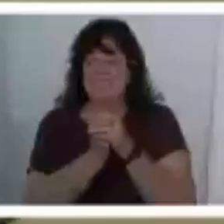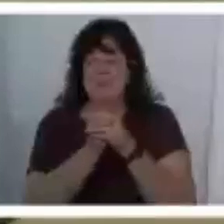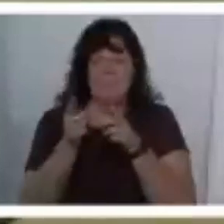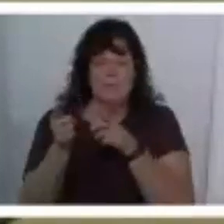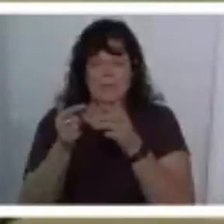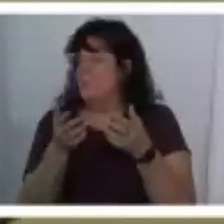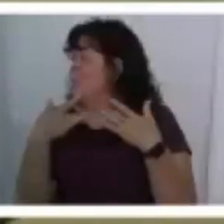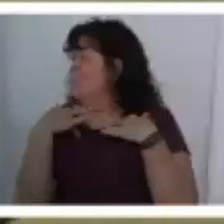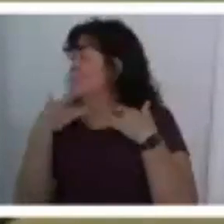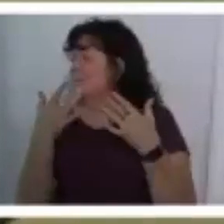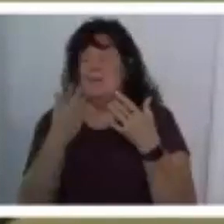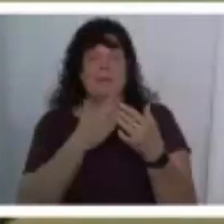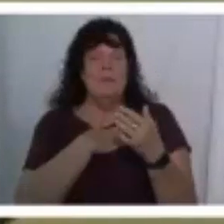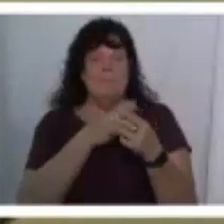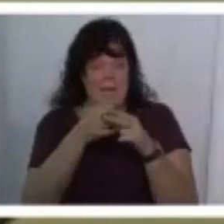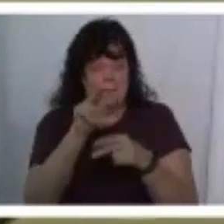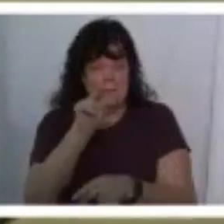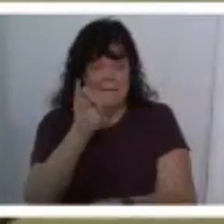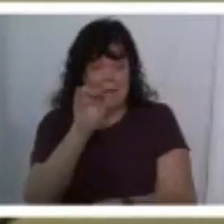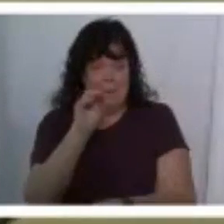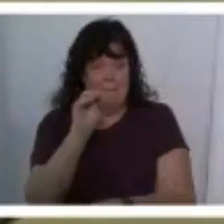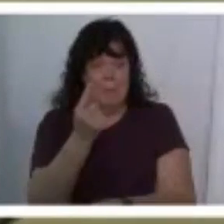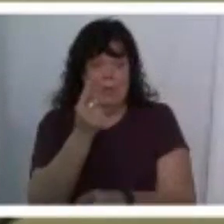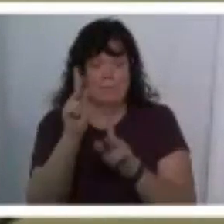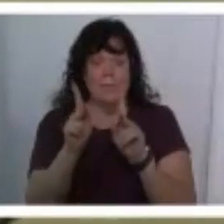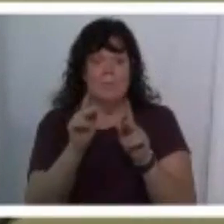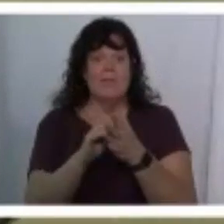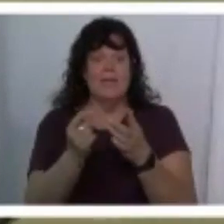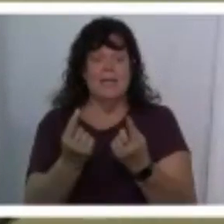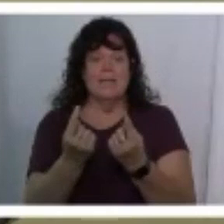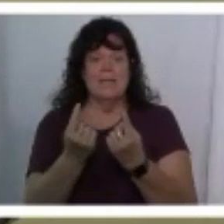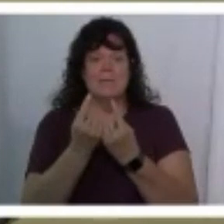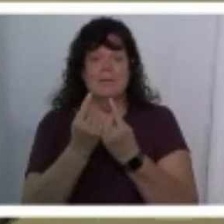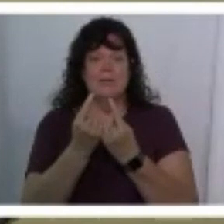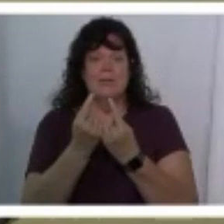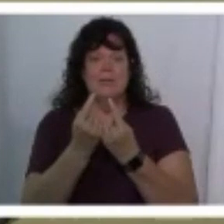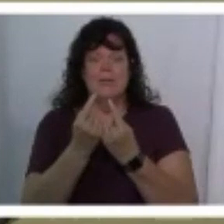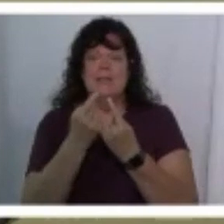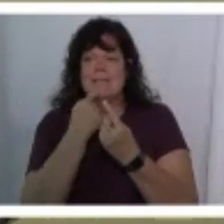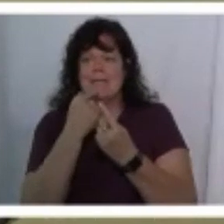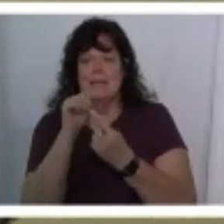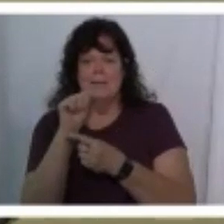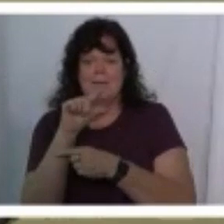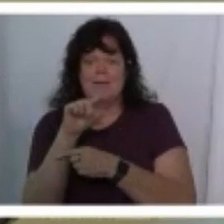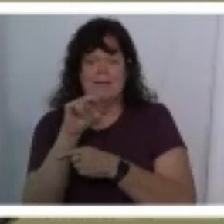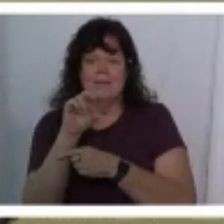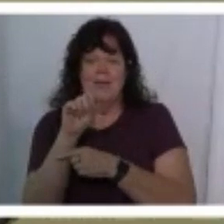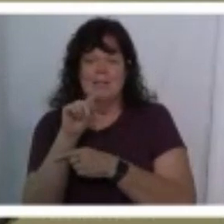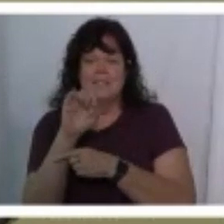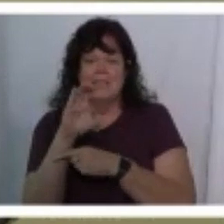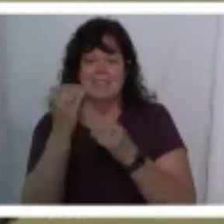hello um so my name is kim i'm one of the people who comes up here and says i'm agnostic today or atheist today